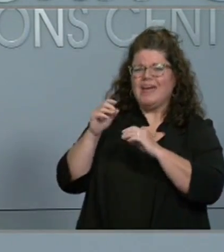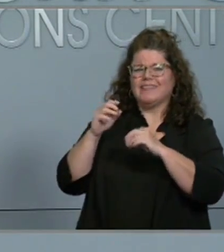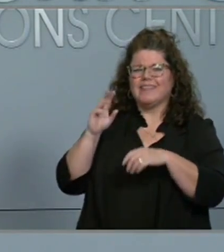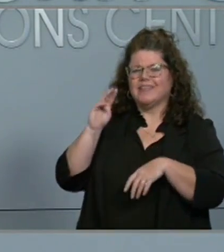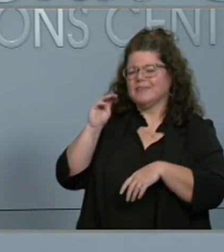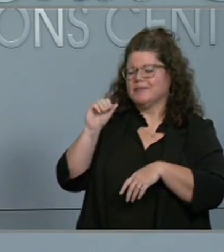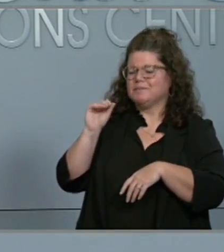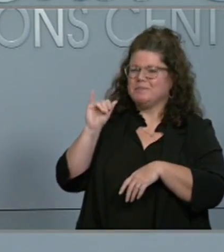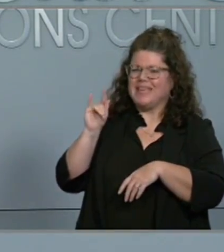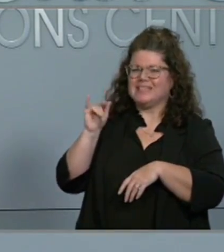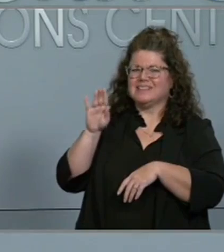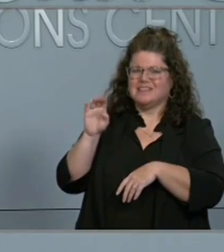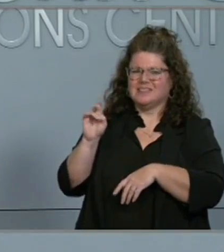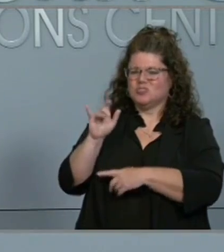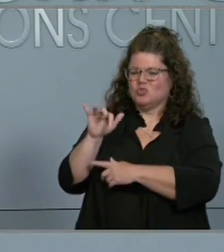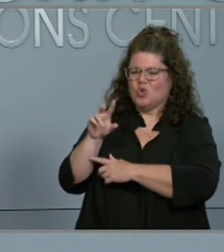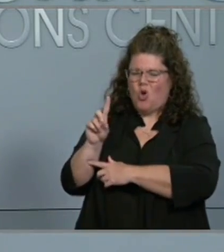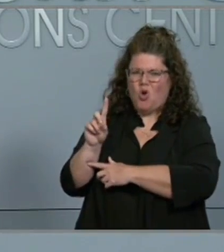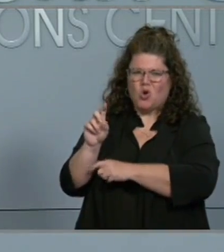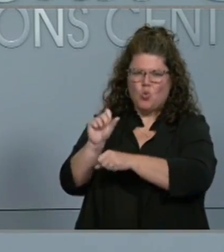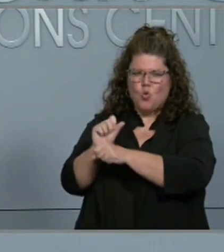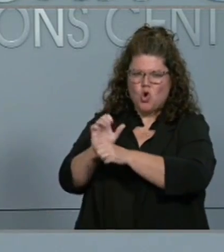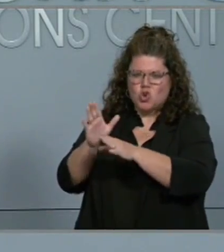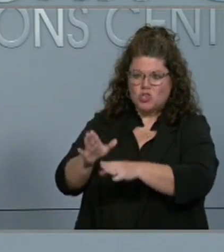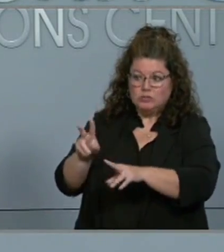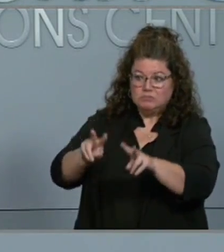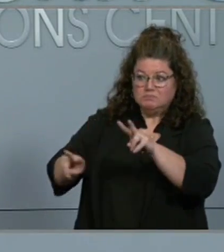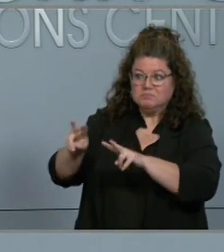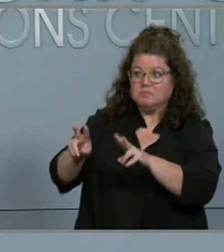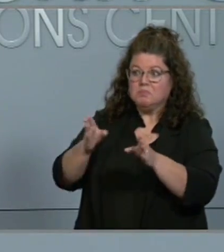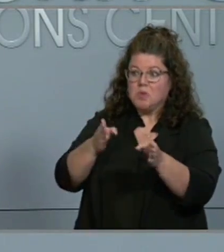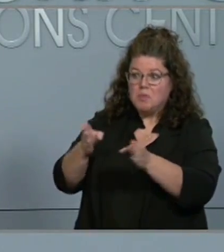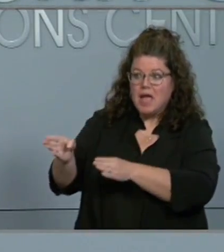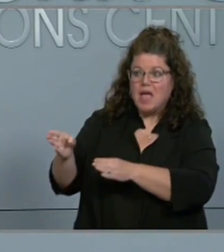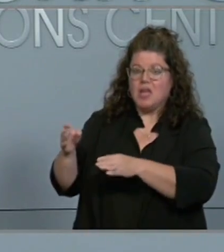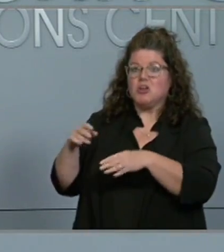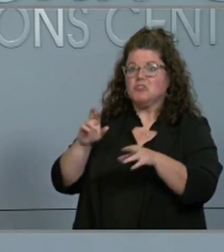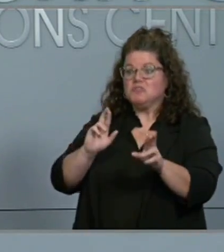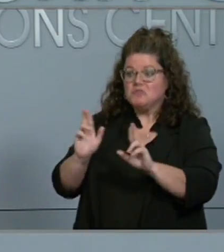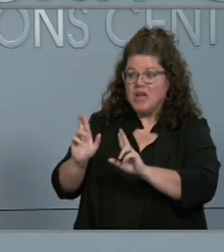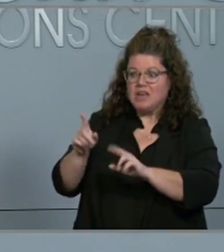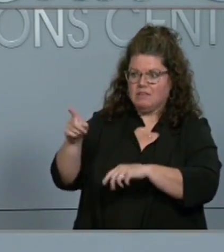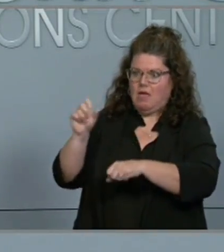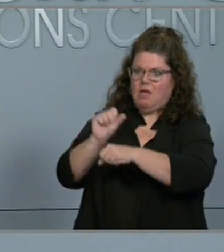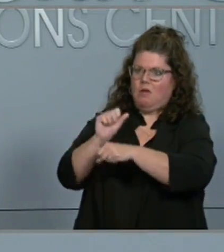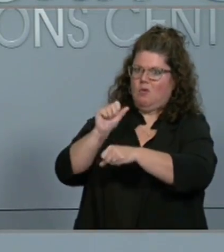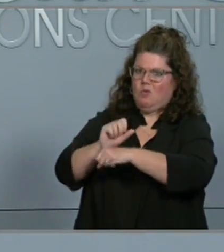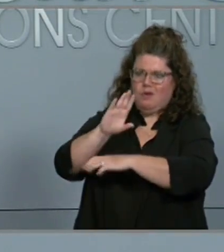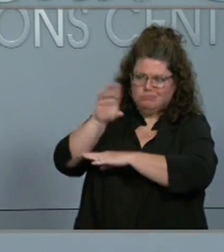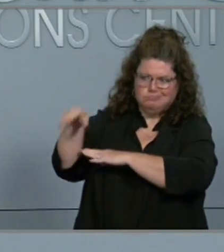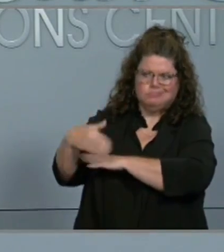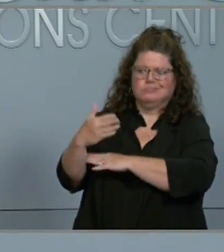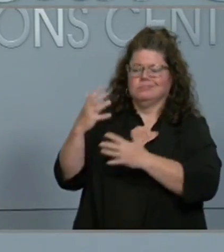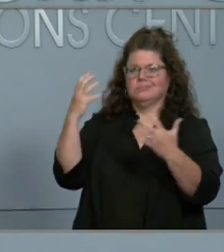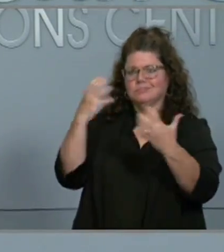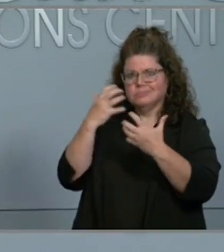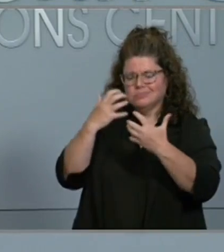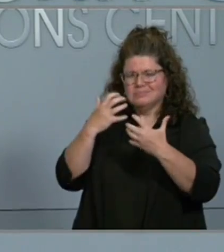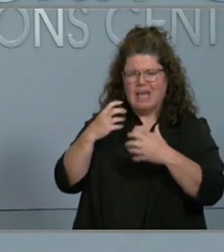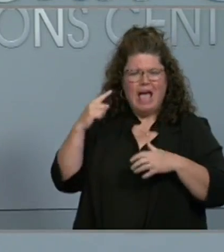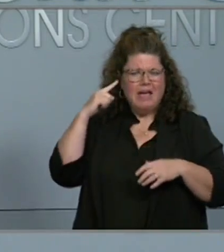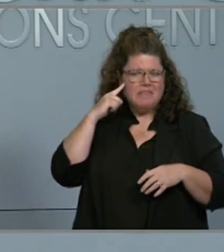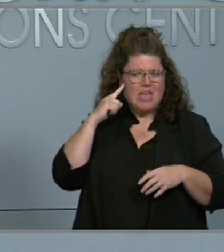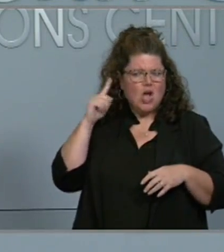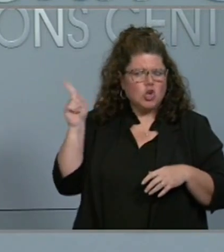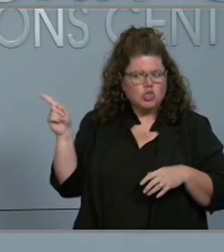meeting with workers who are out on the ground doing this work and putting in long hours and doing so. What I believe I heard you say there was that